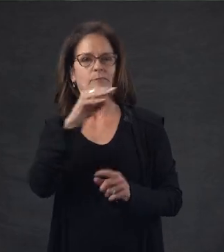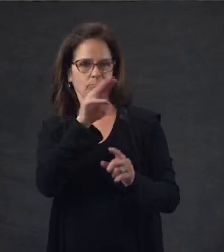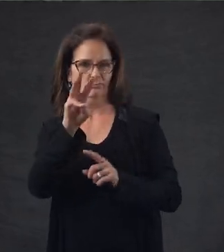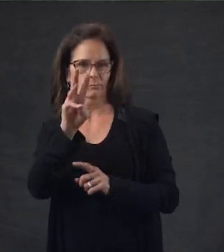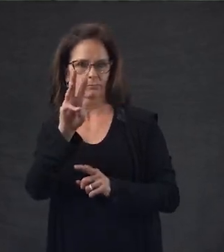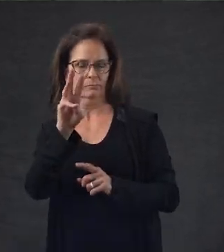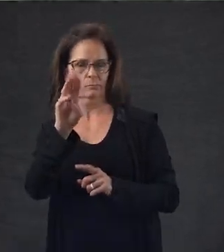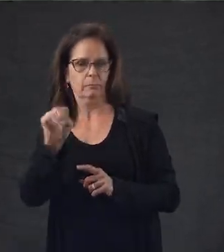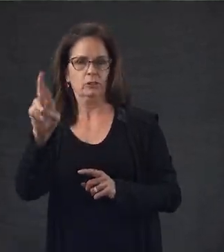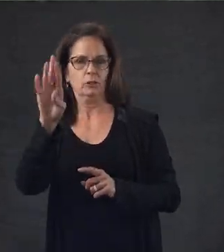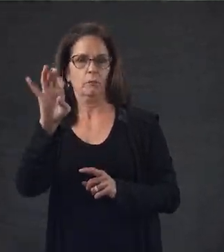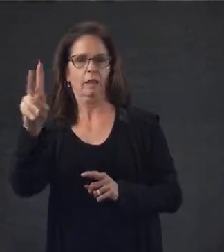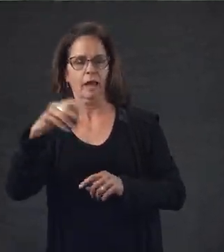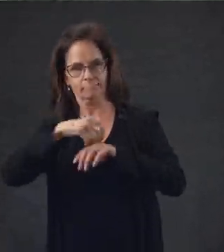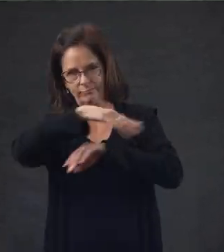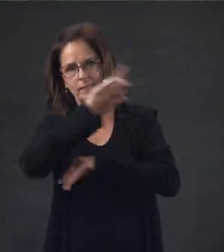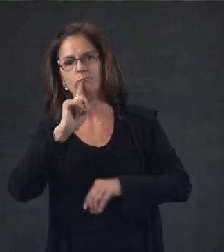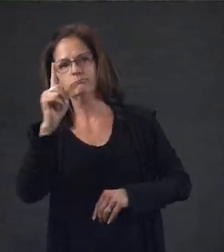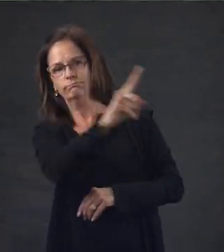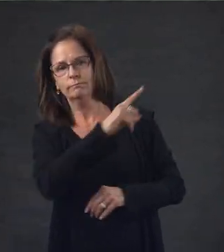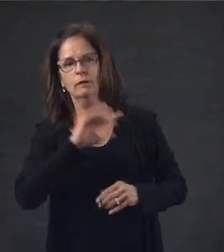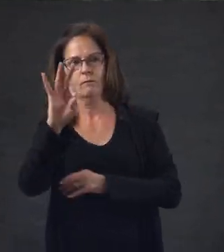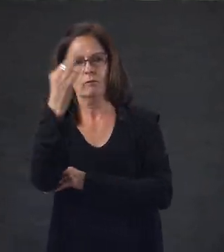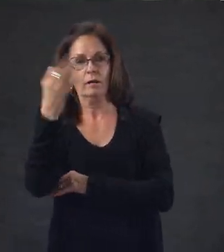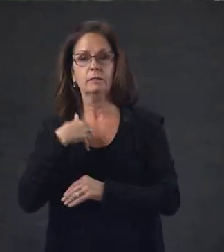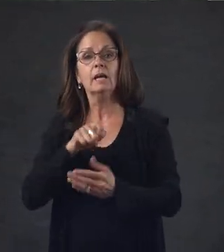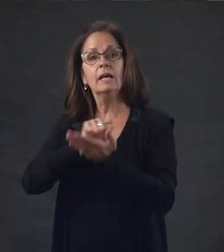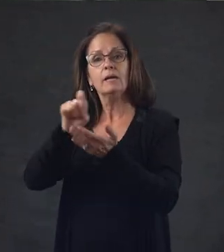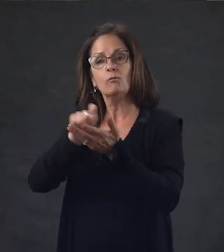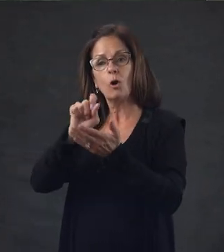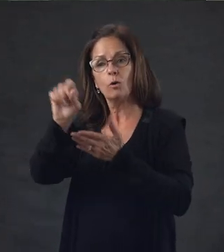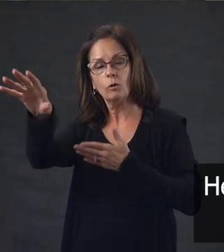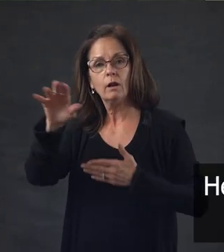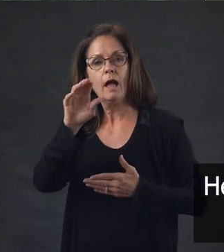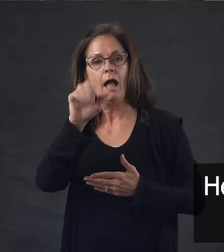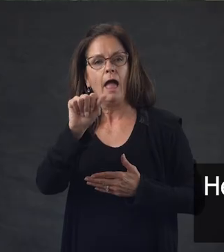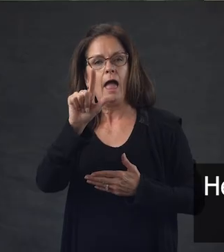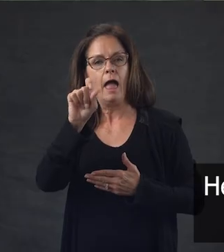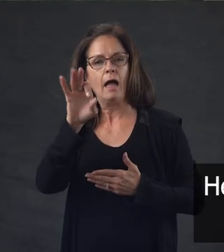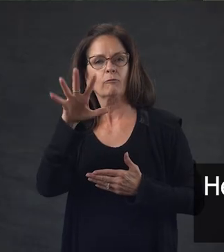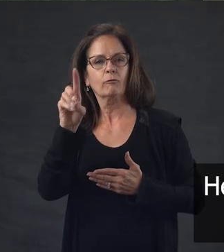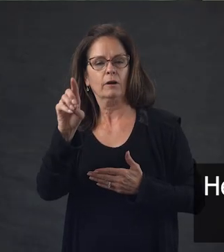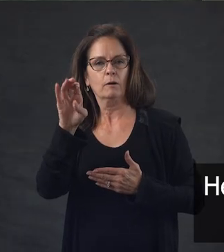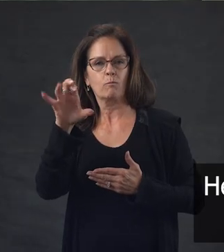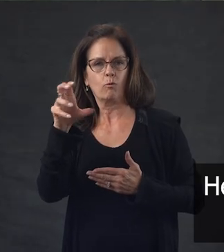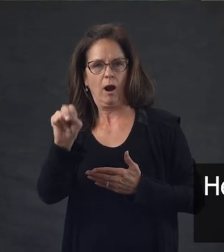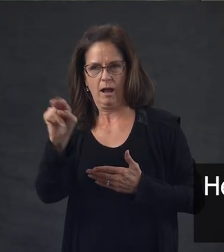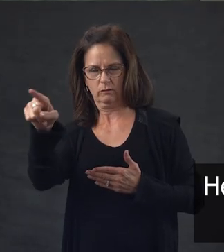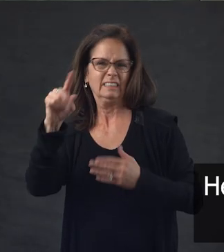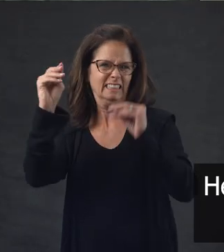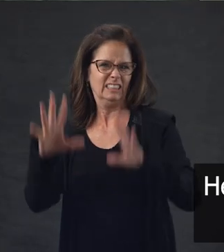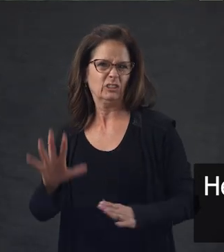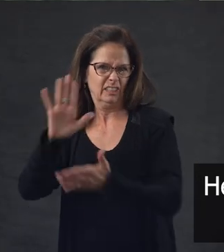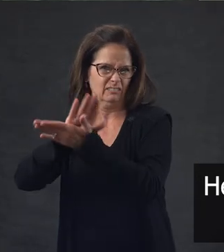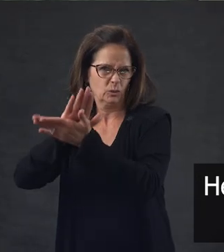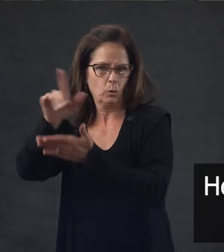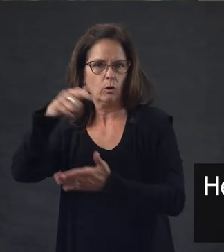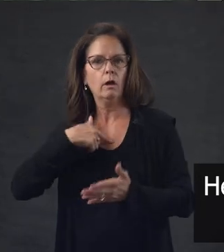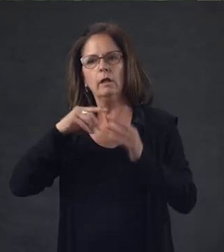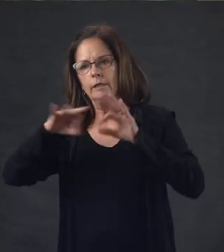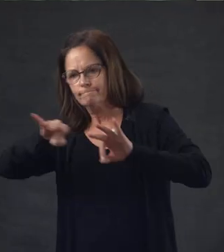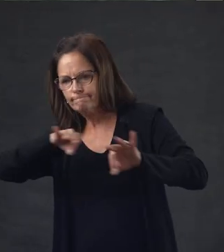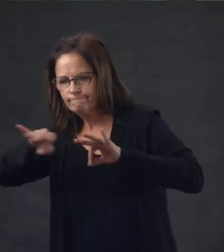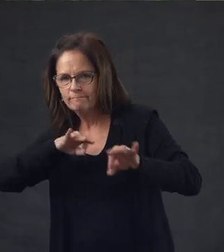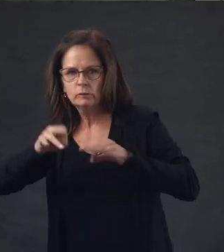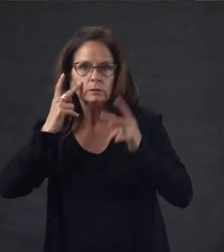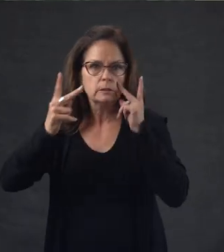deployed to France. Archival film, World War I troops riding in a large truck. Copy of a letter printed in the Colorado Index. He wrote to his friend Alfred Brown, a